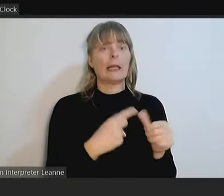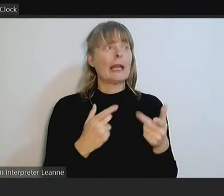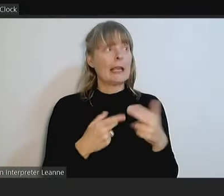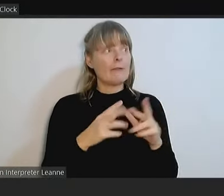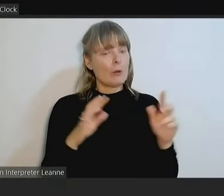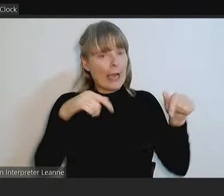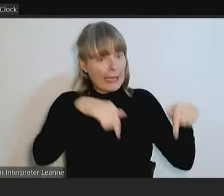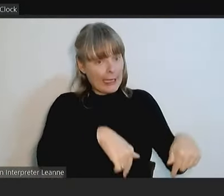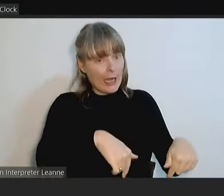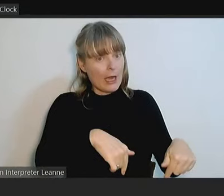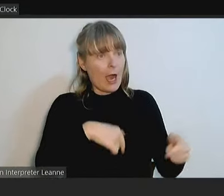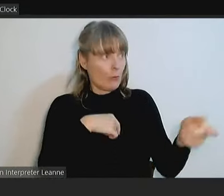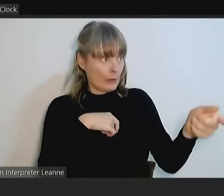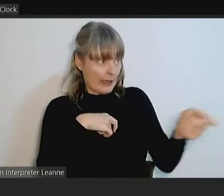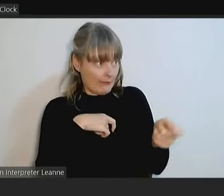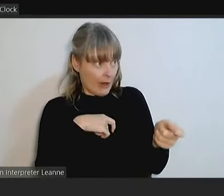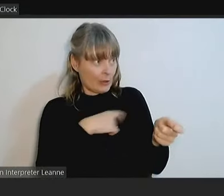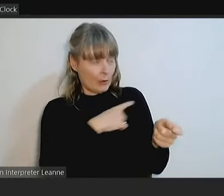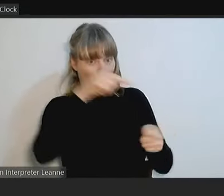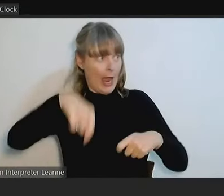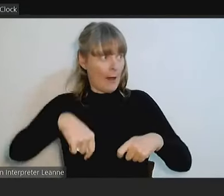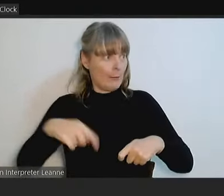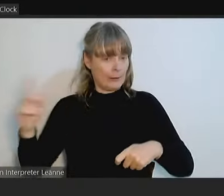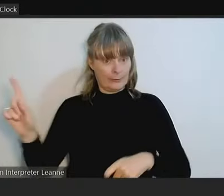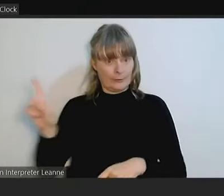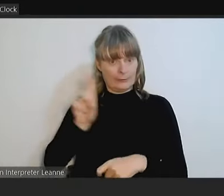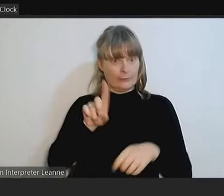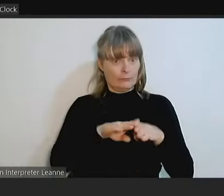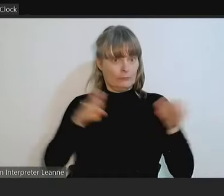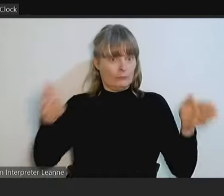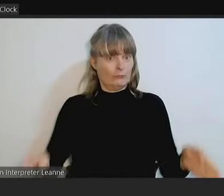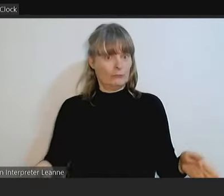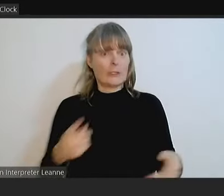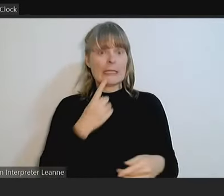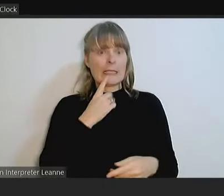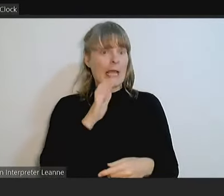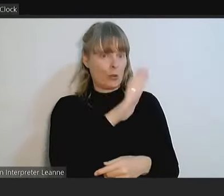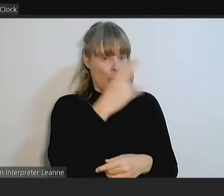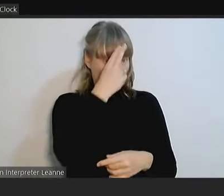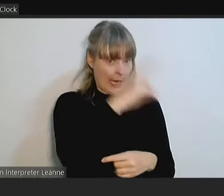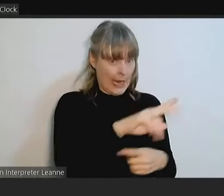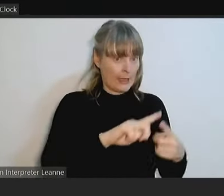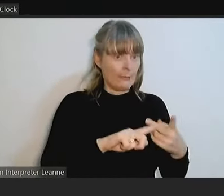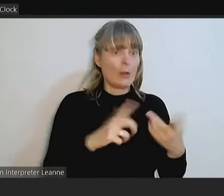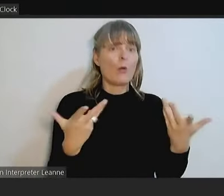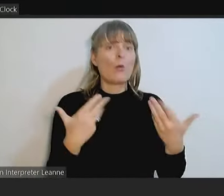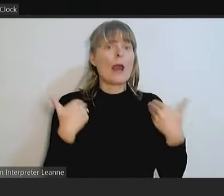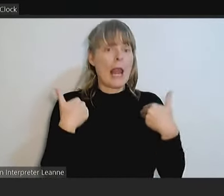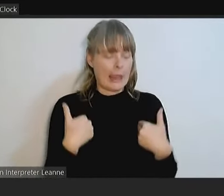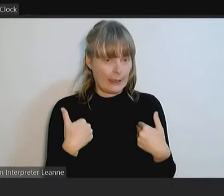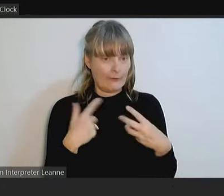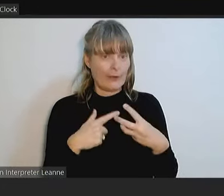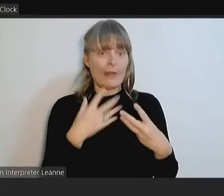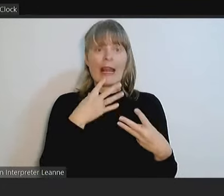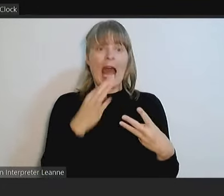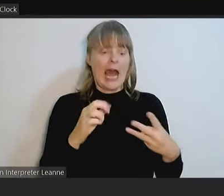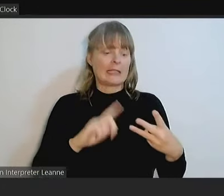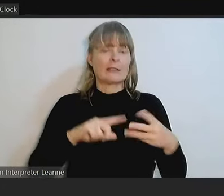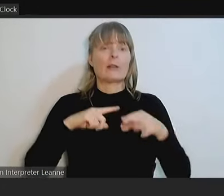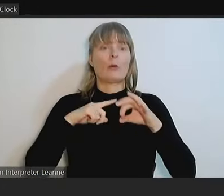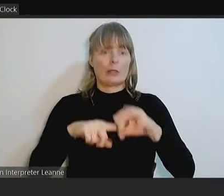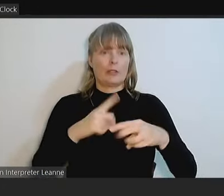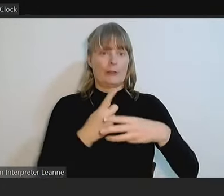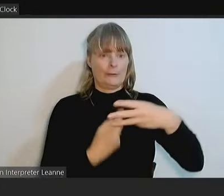I'll invite you to come up to the lectern to state your name and suburb and ask your question. Any